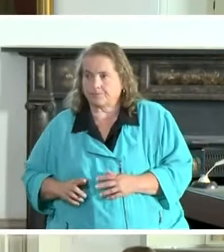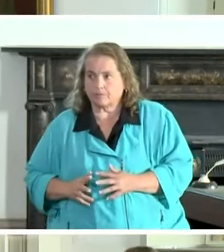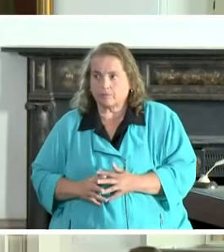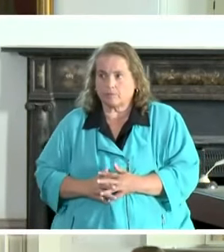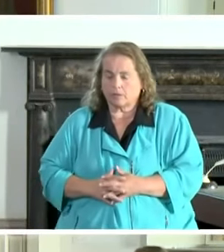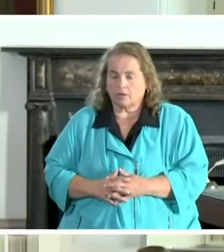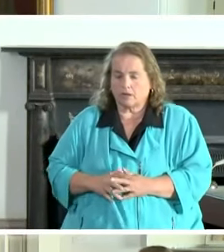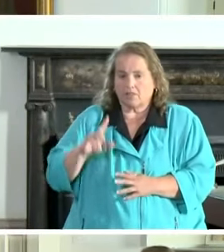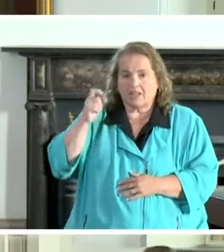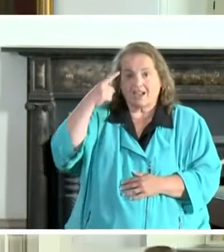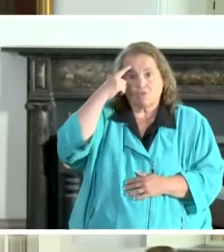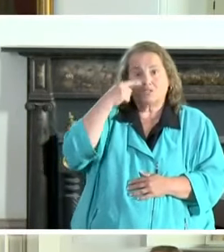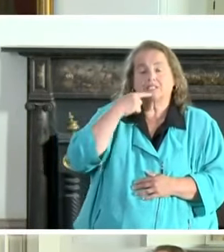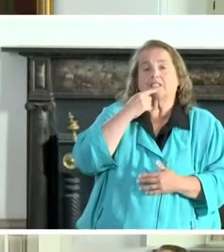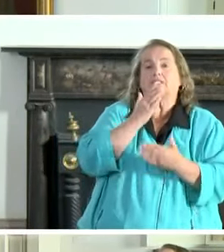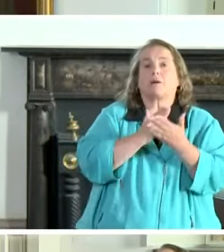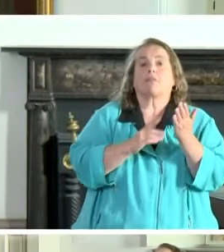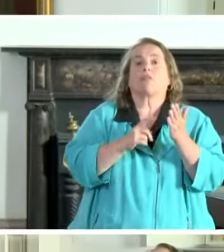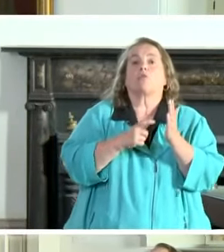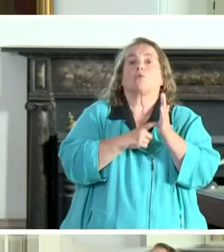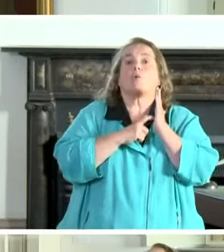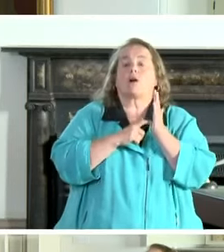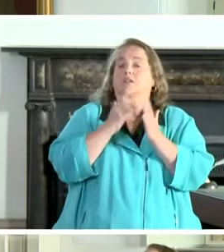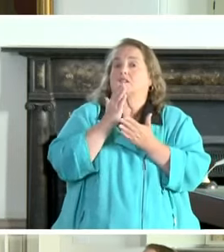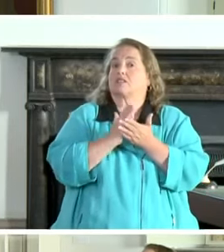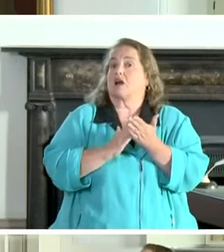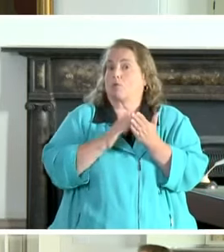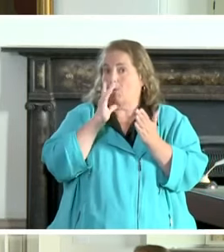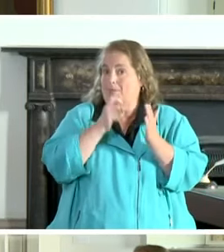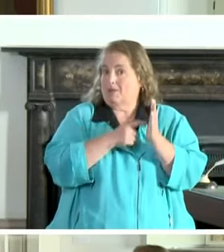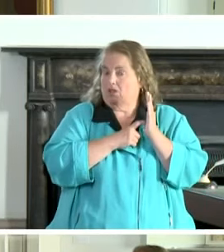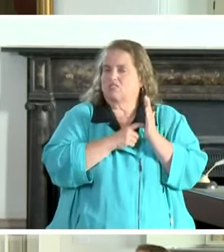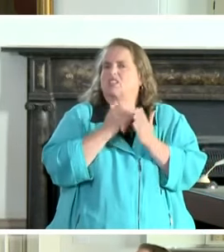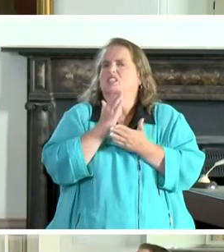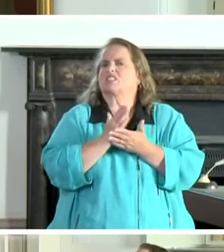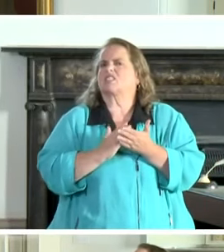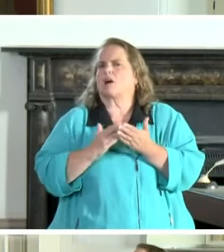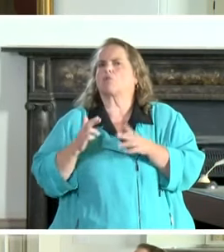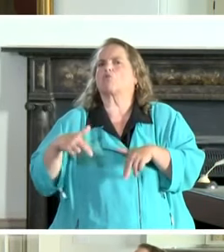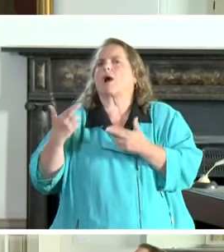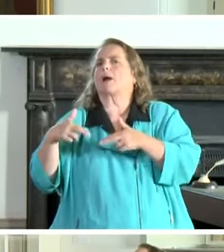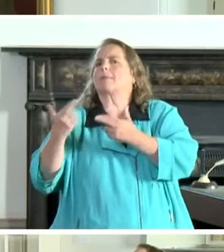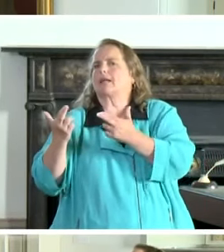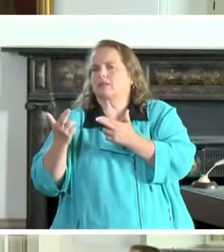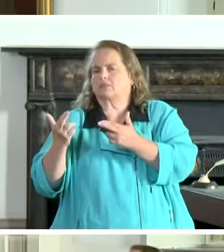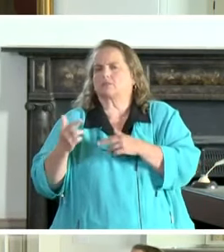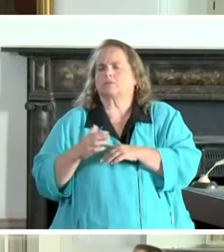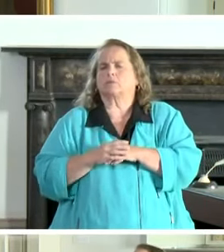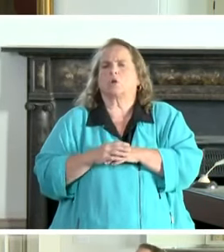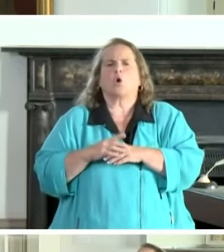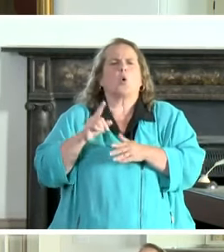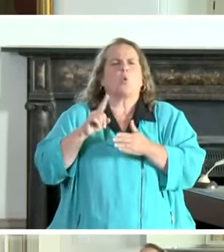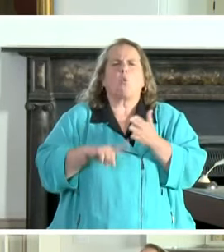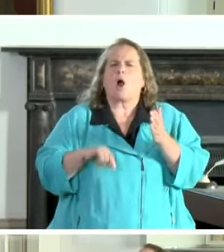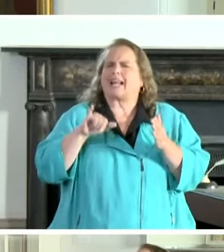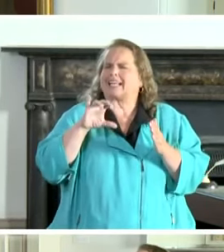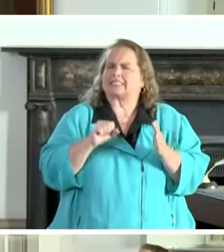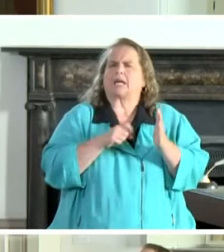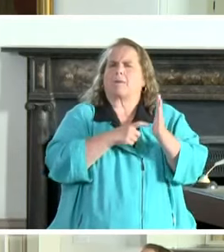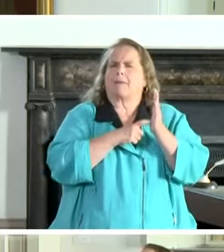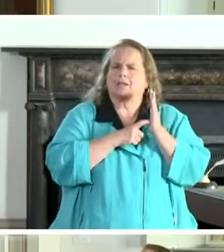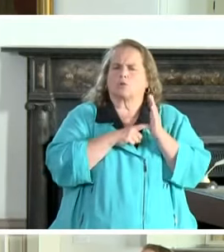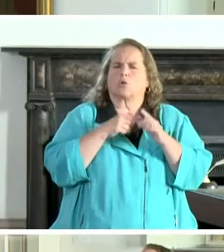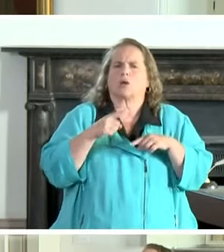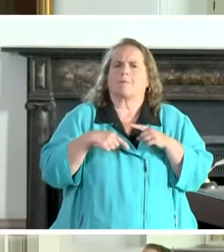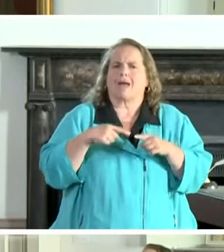requirements, some will be mandatory and some are strong expectations. In broad terms, what's mandatory about